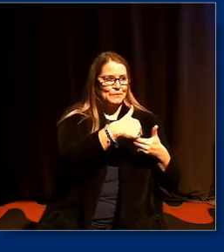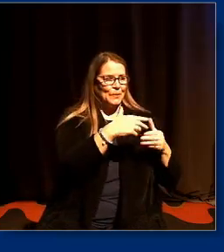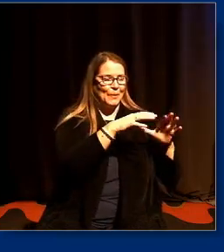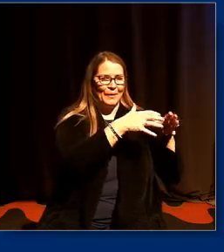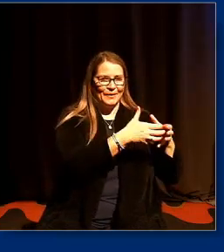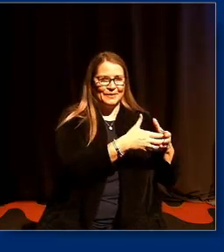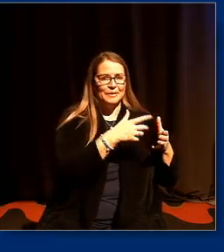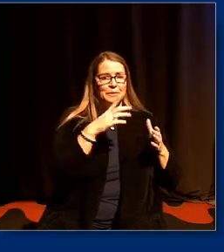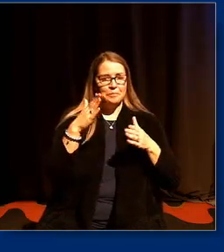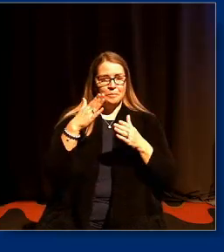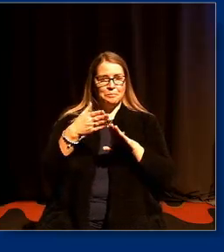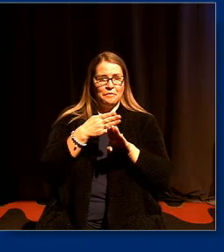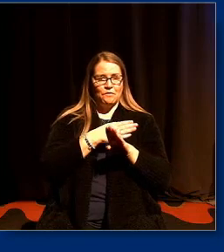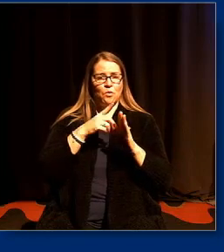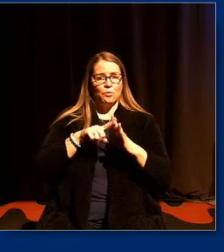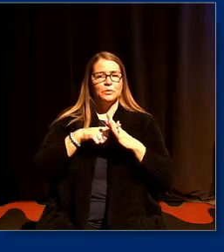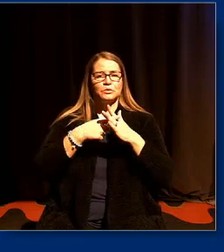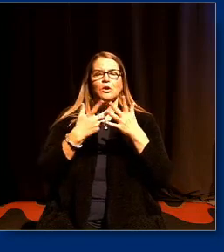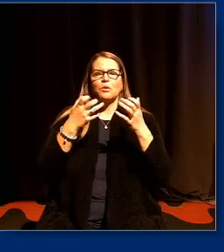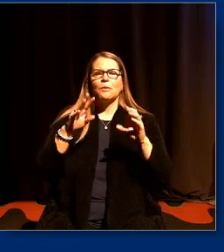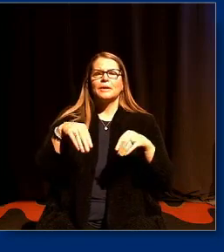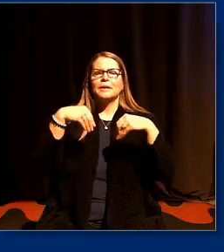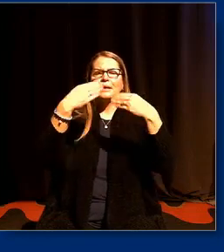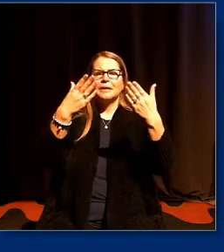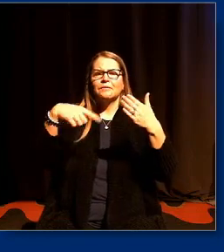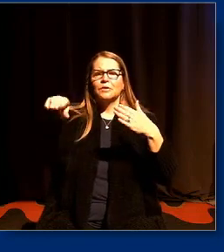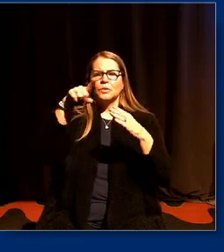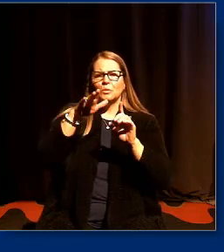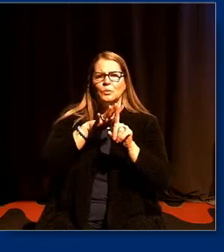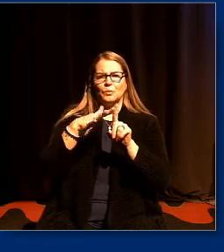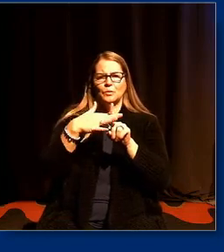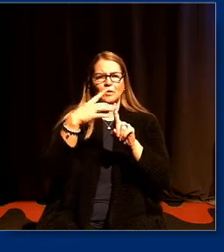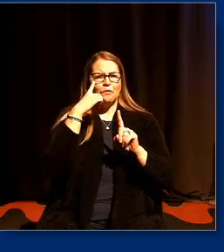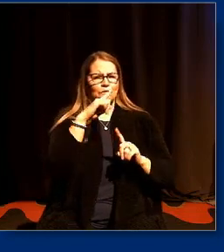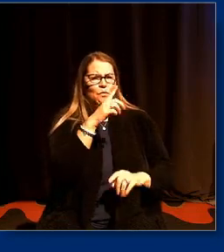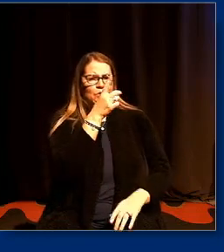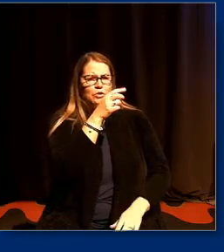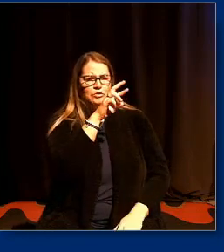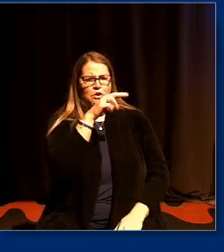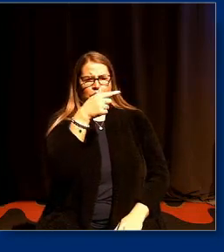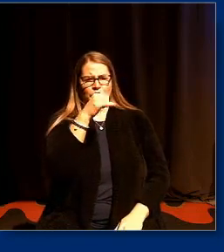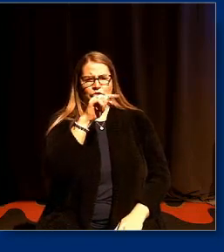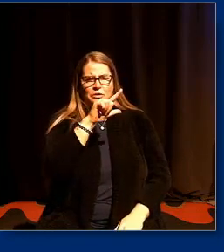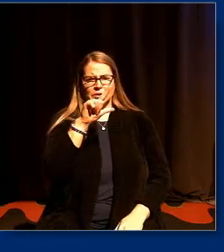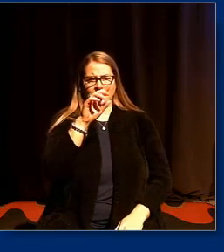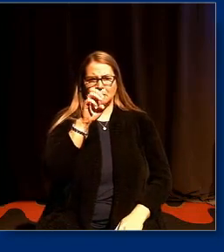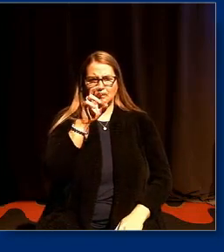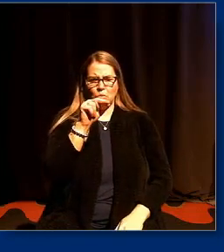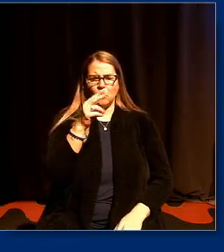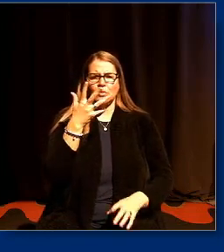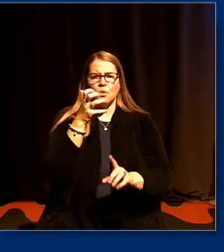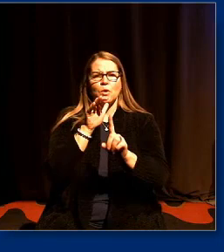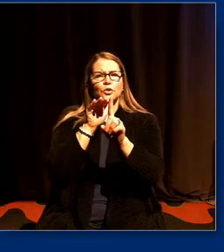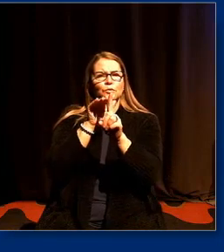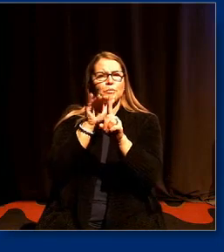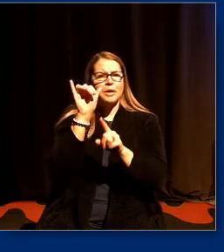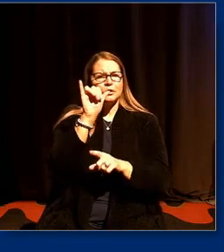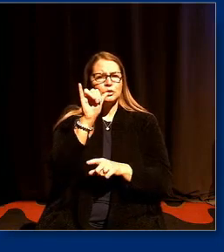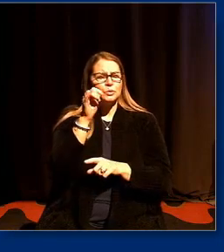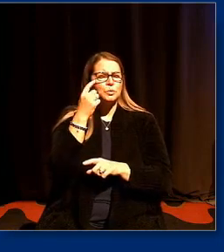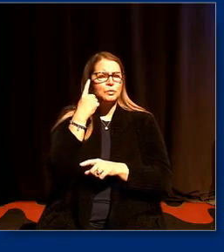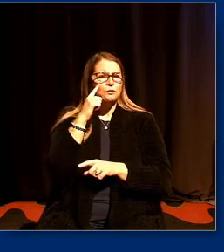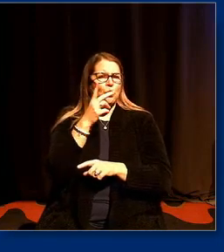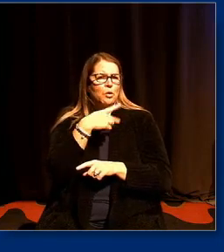just want to put a context in here uh to Dr. Gilborn as a reminder on a personal note uh